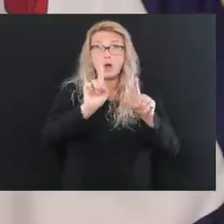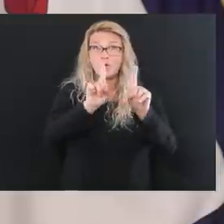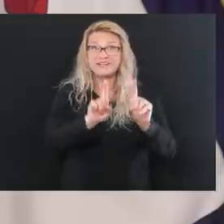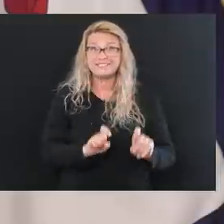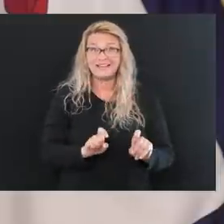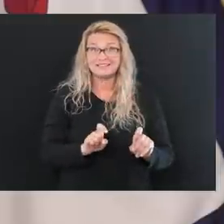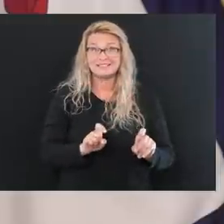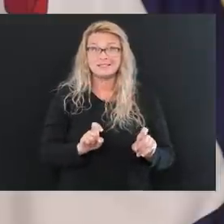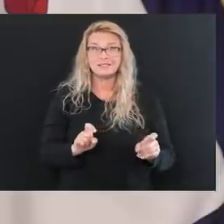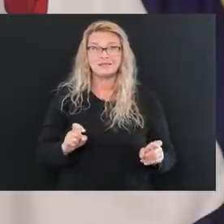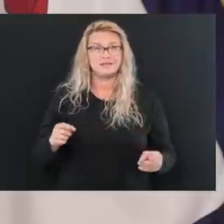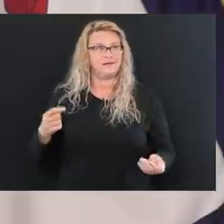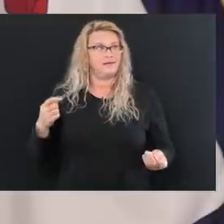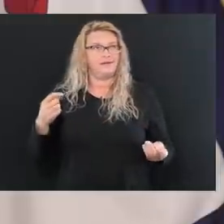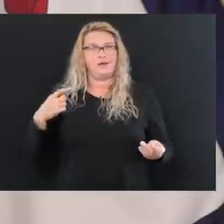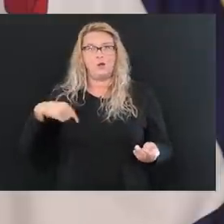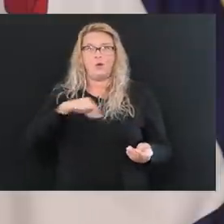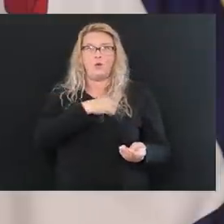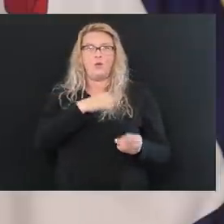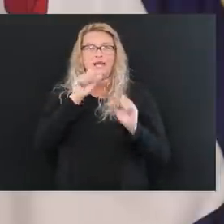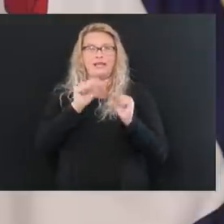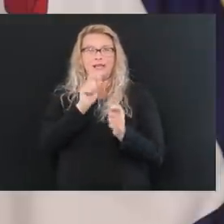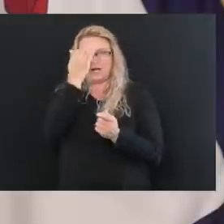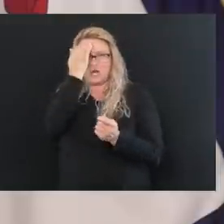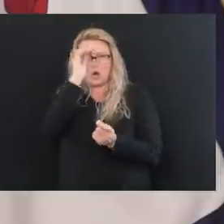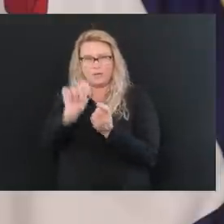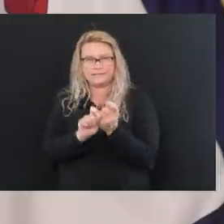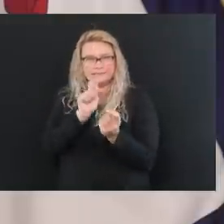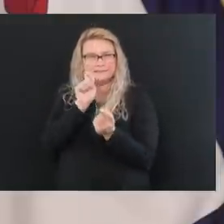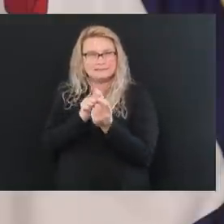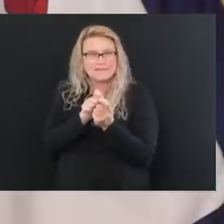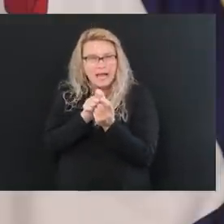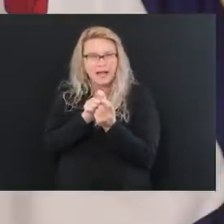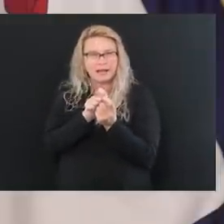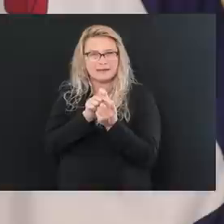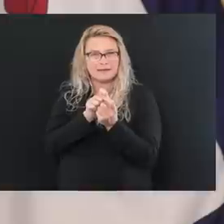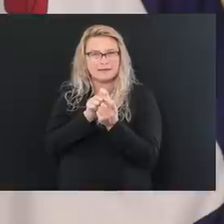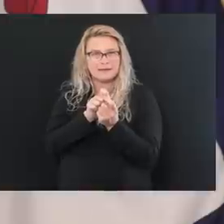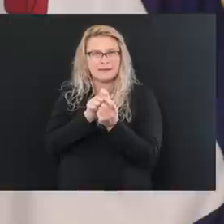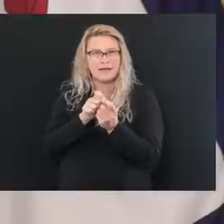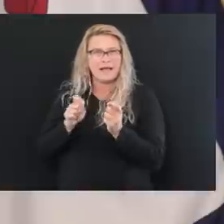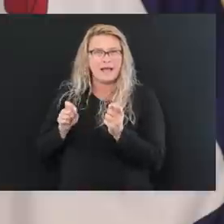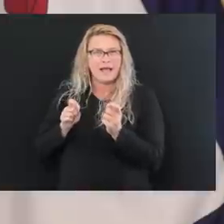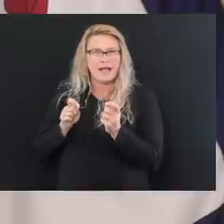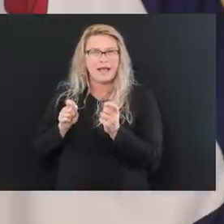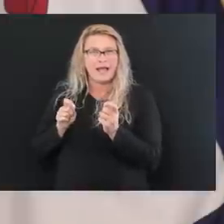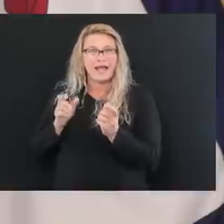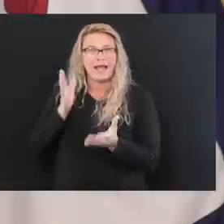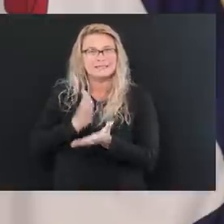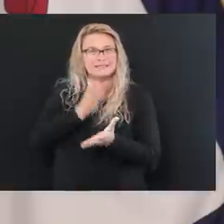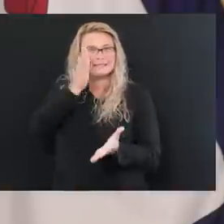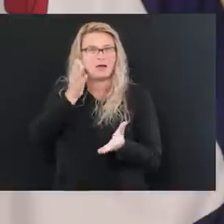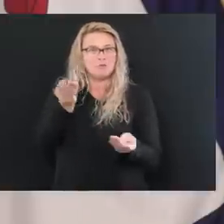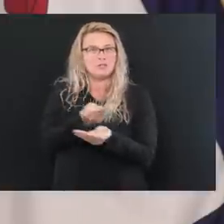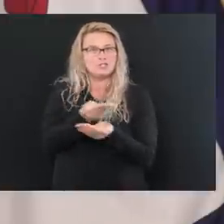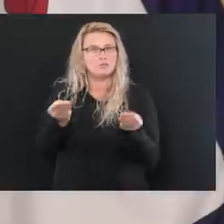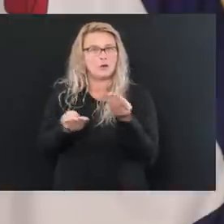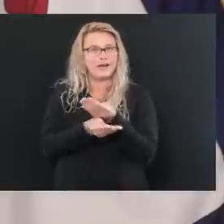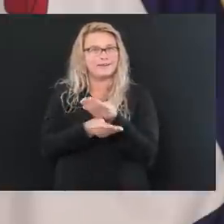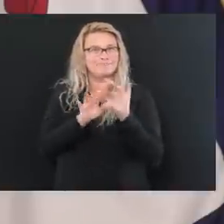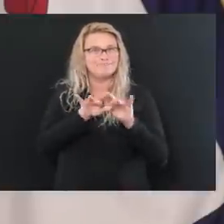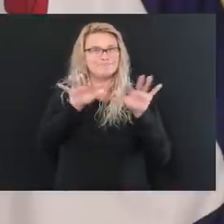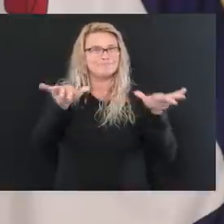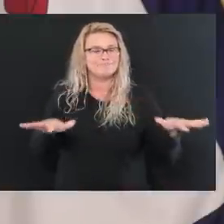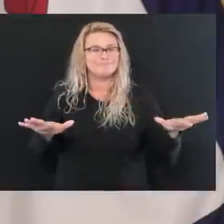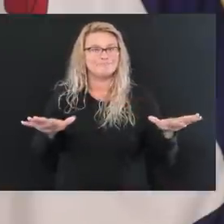we'll be able to pinpoint, surgically attack this disease and stop it. So I